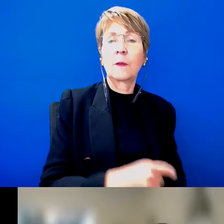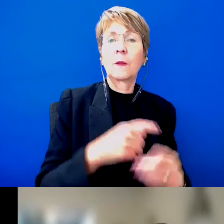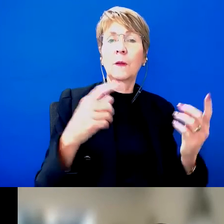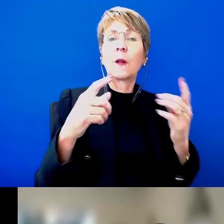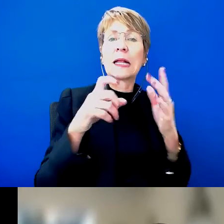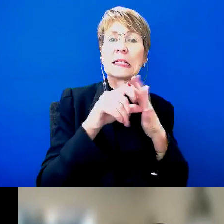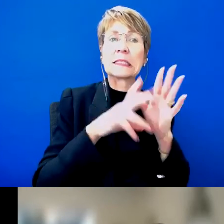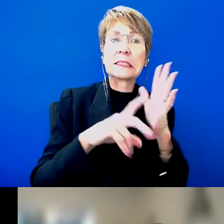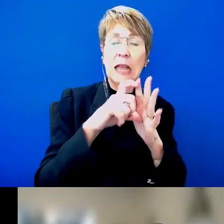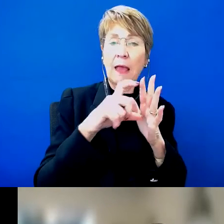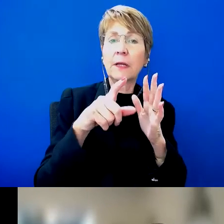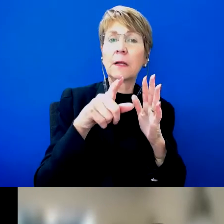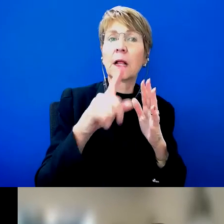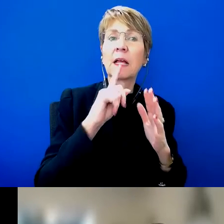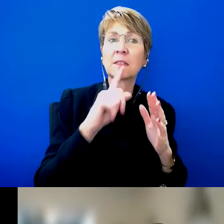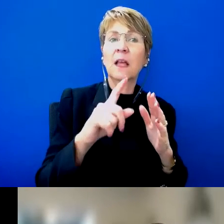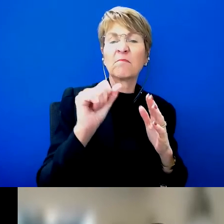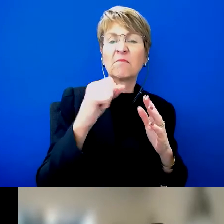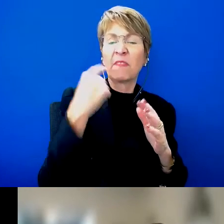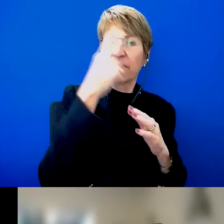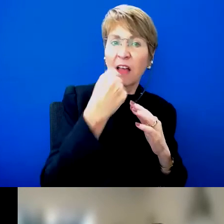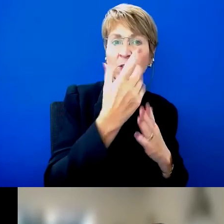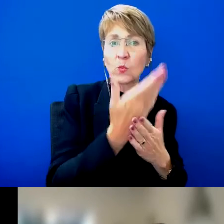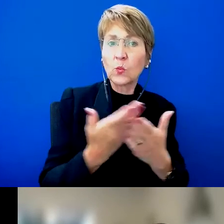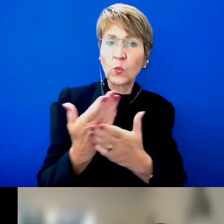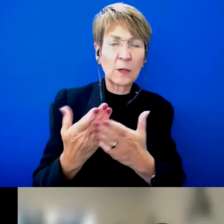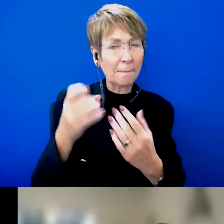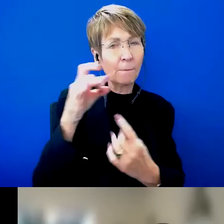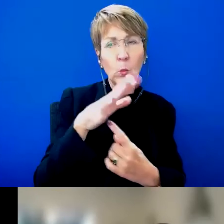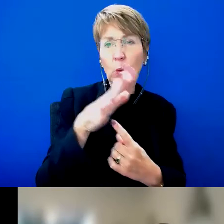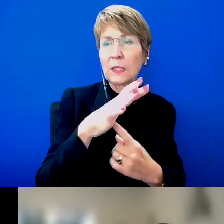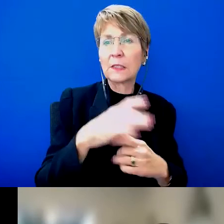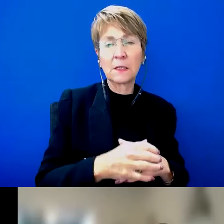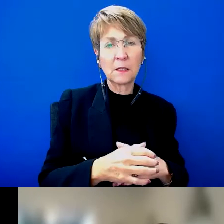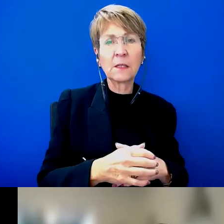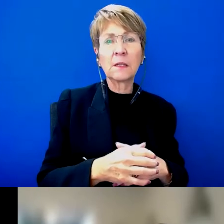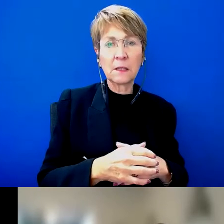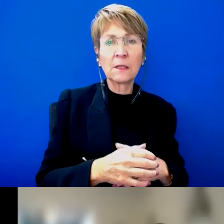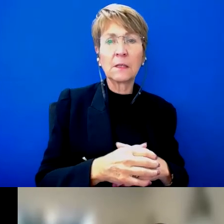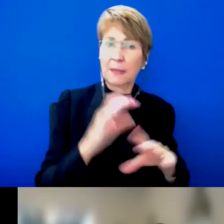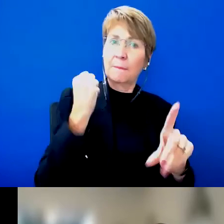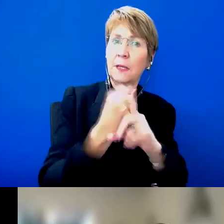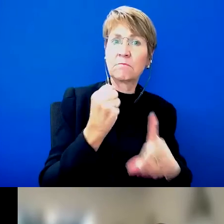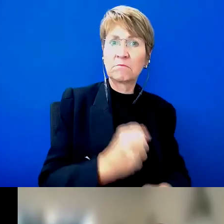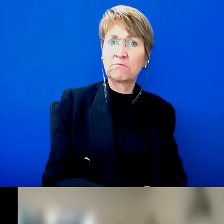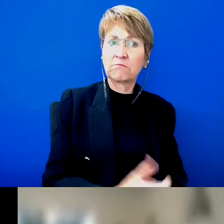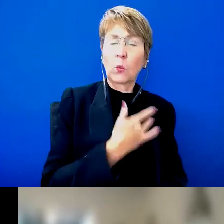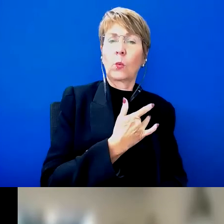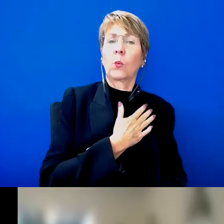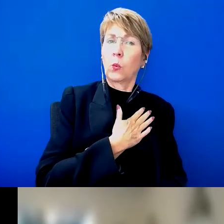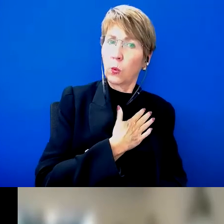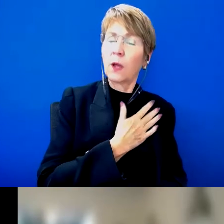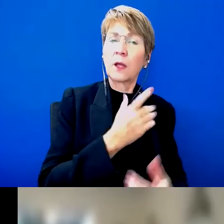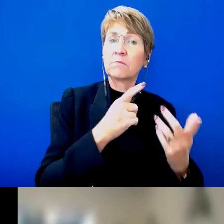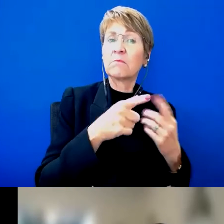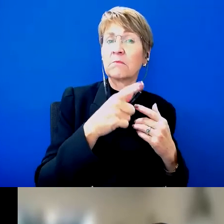Getting our faces, our stories out there in any kind of media situation.